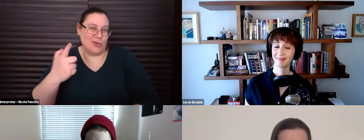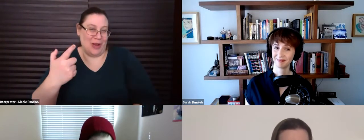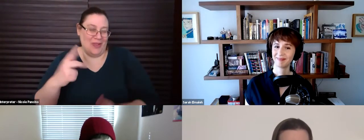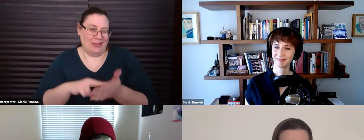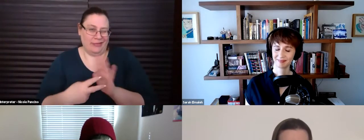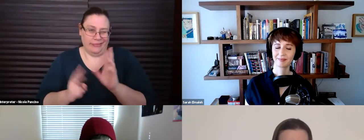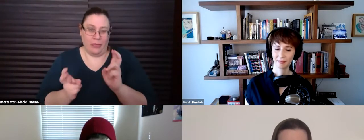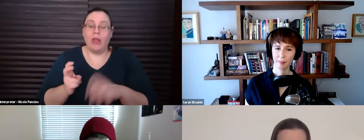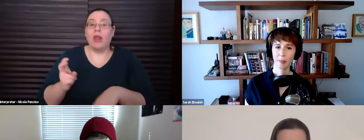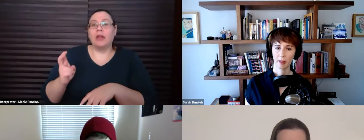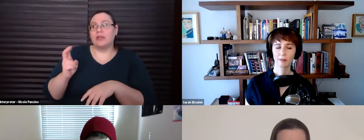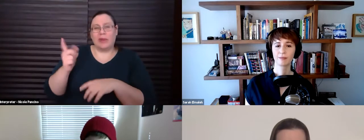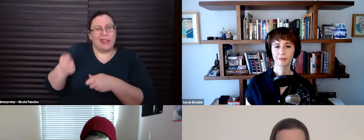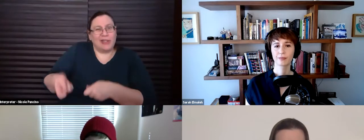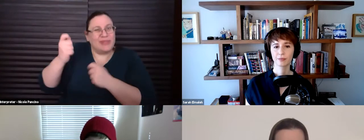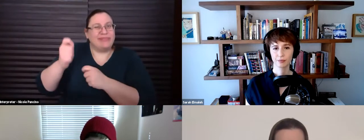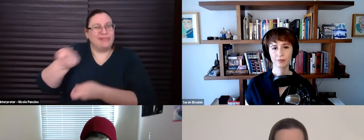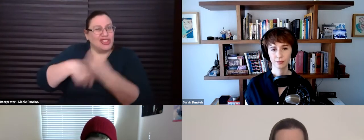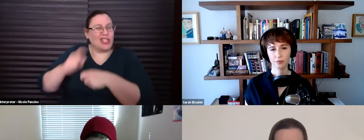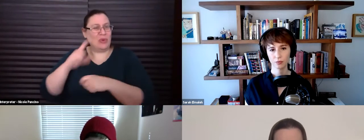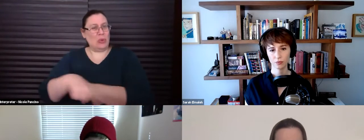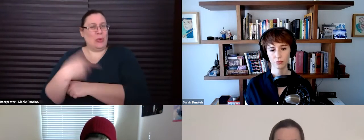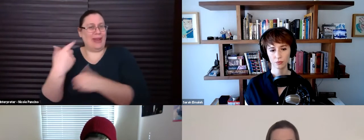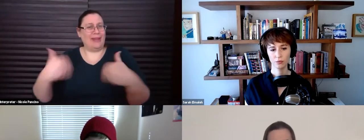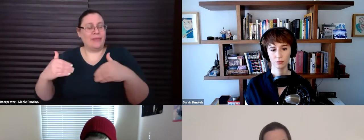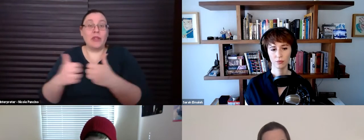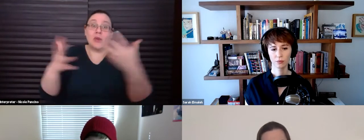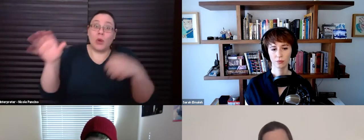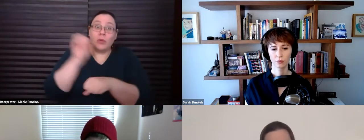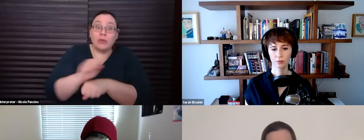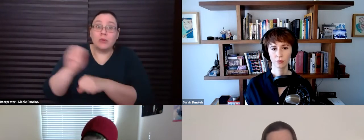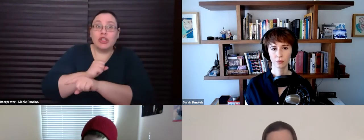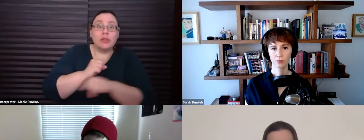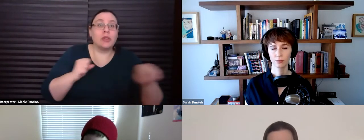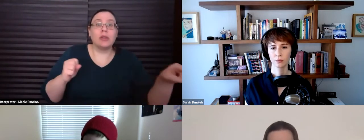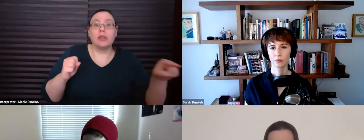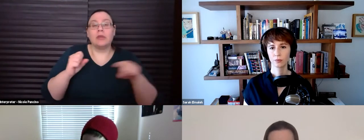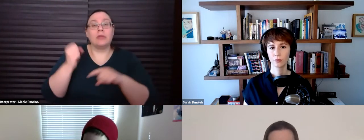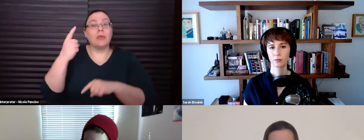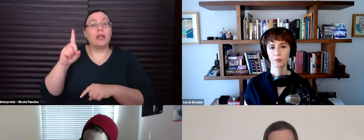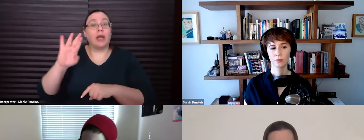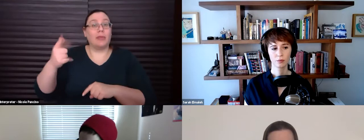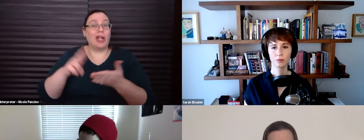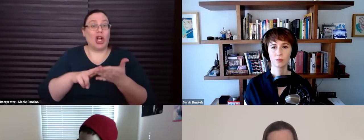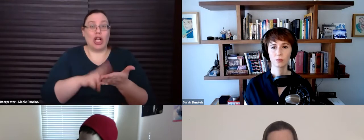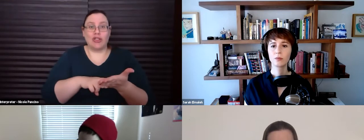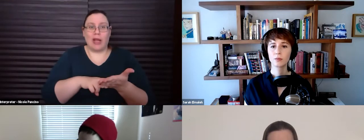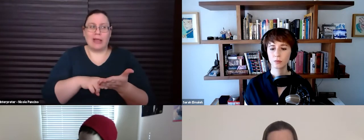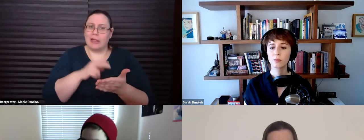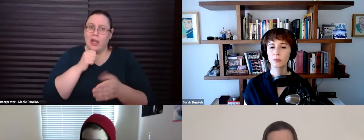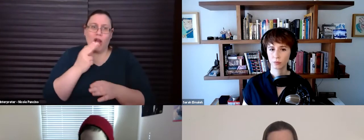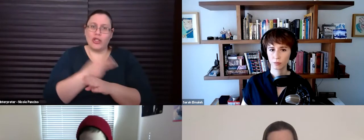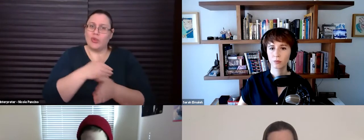updated. Um, and there's so much of this work and yet the, the dubbing contract isn't getting used very